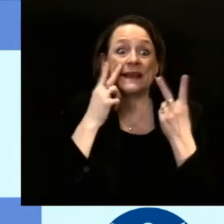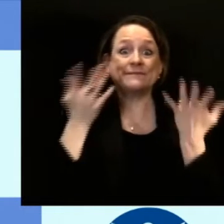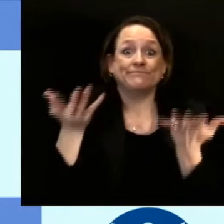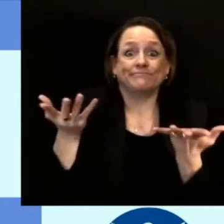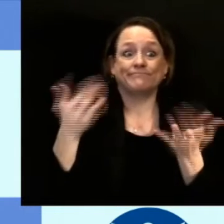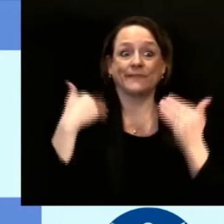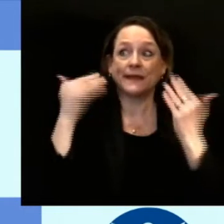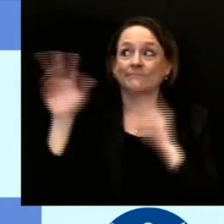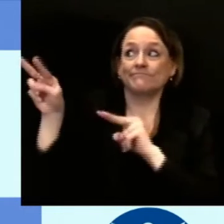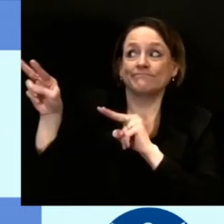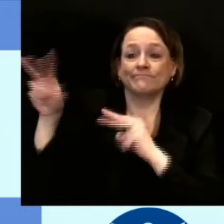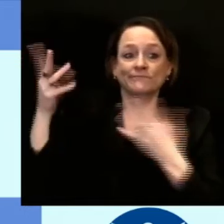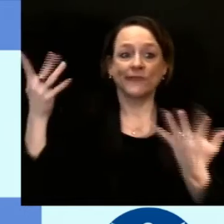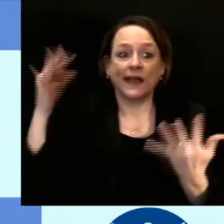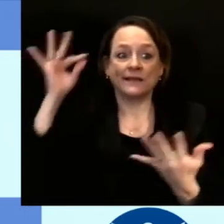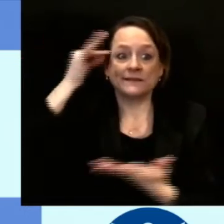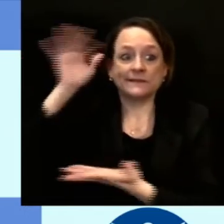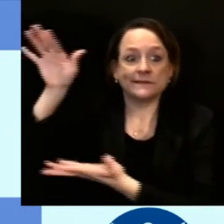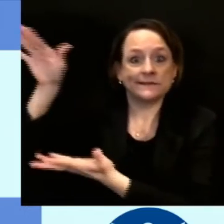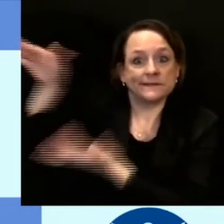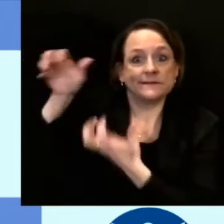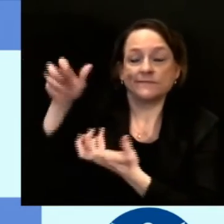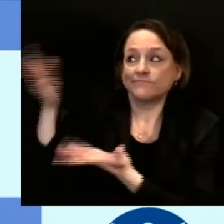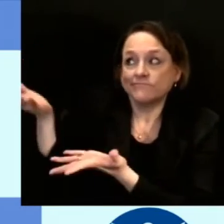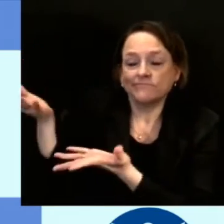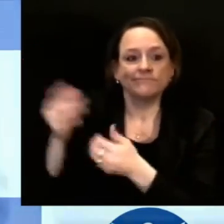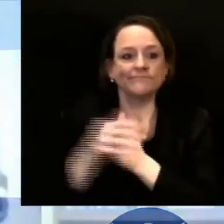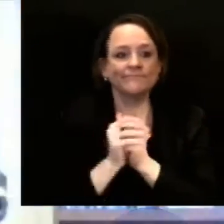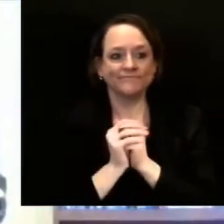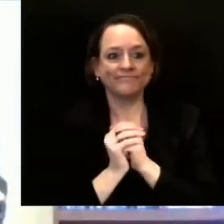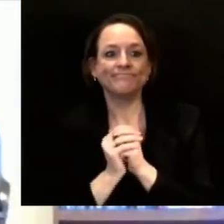government to meet the needs of our state quickly.